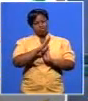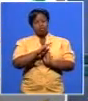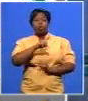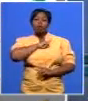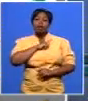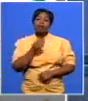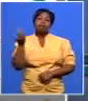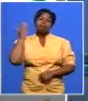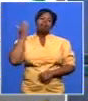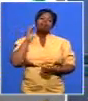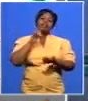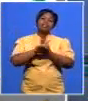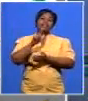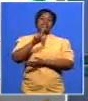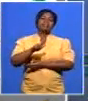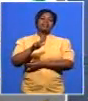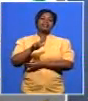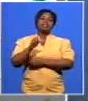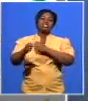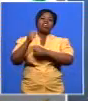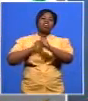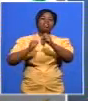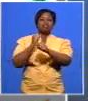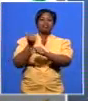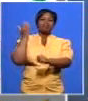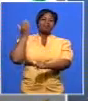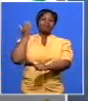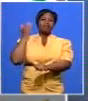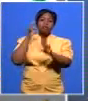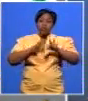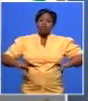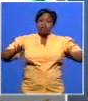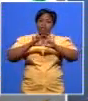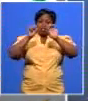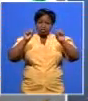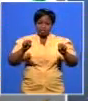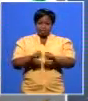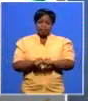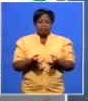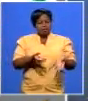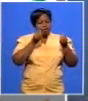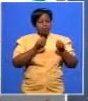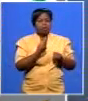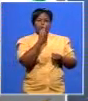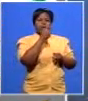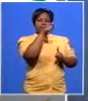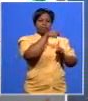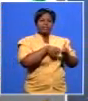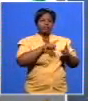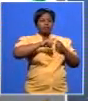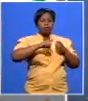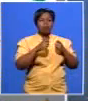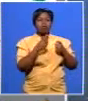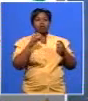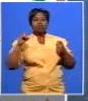ago our value system got one voter out of every hundred in this election it